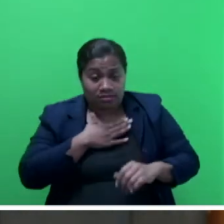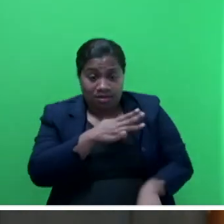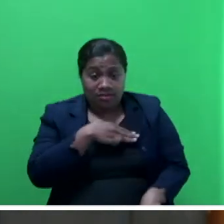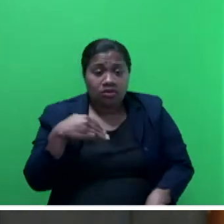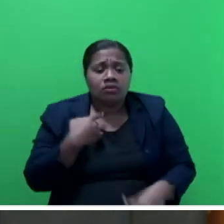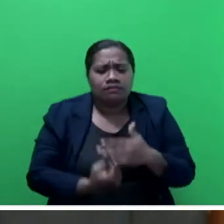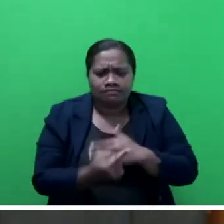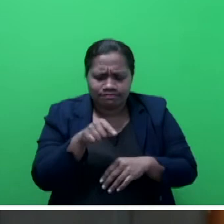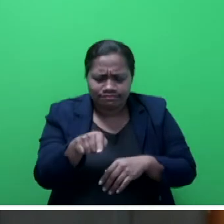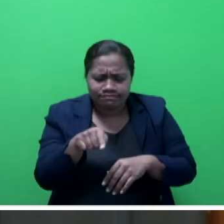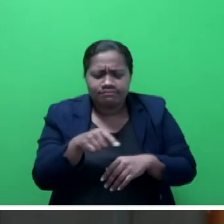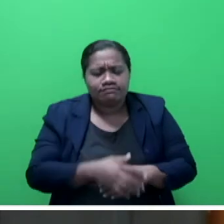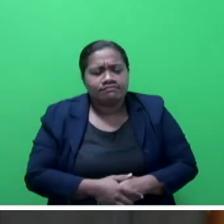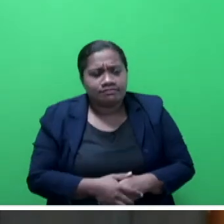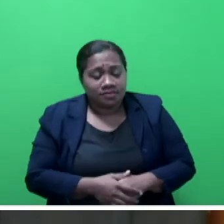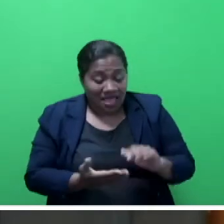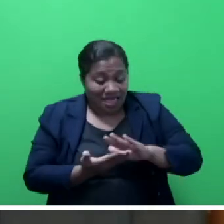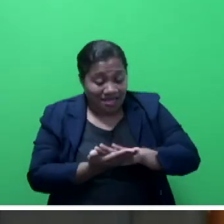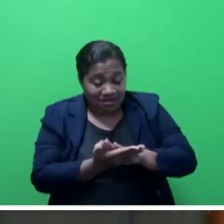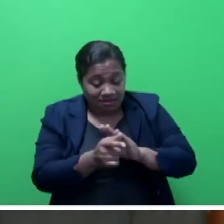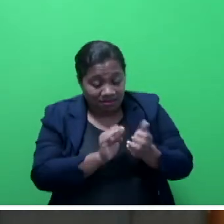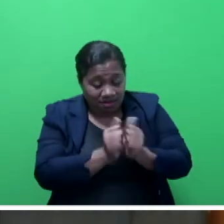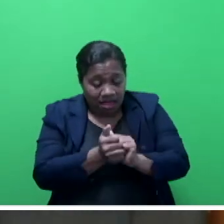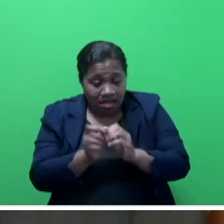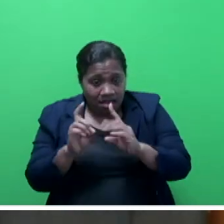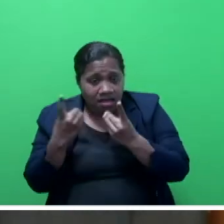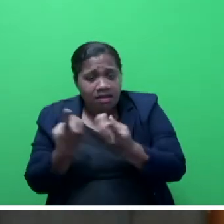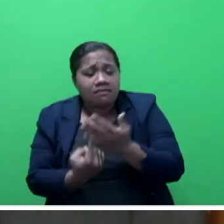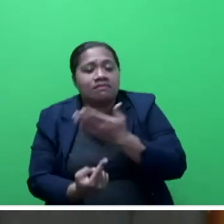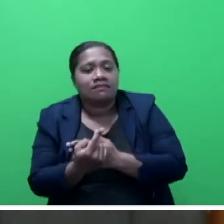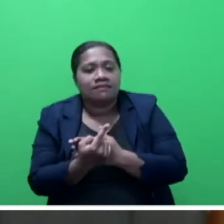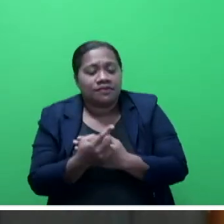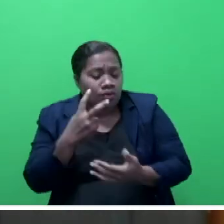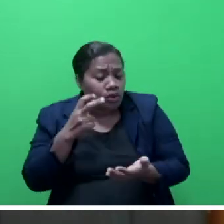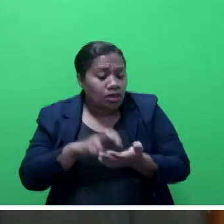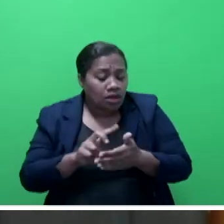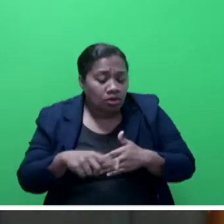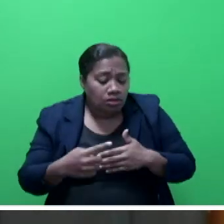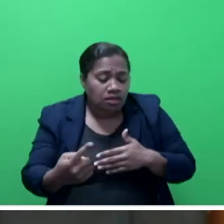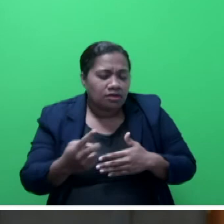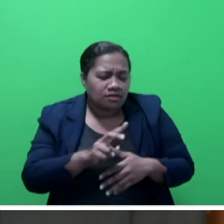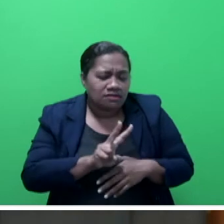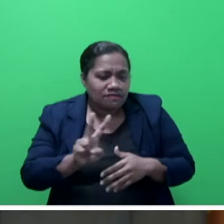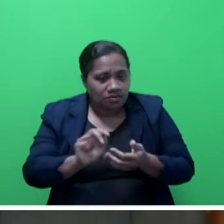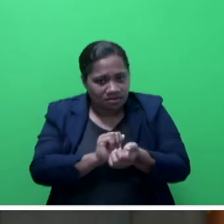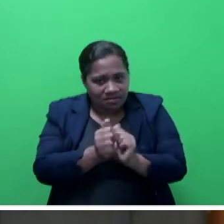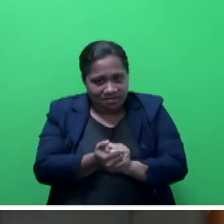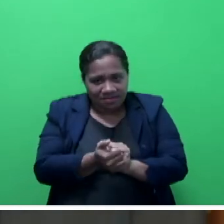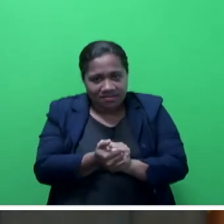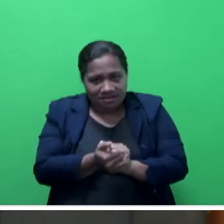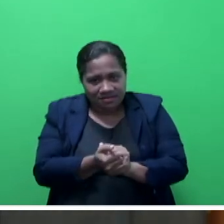Say, under the sports department, recognized the continued value of professional sports and remittance from it.